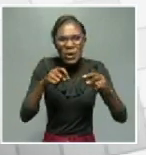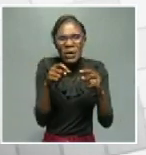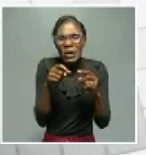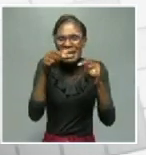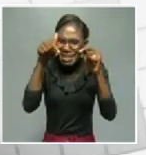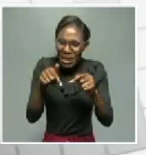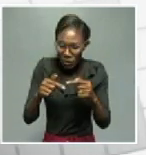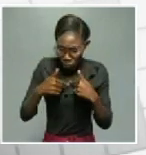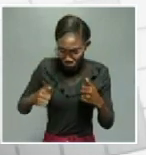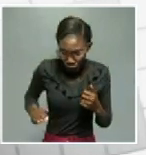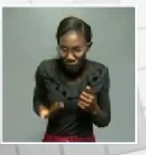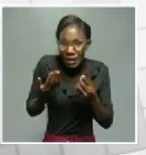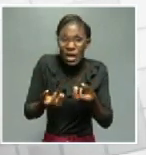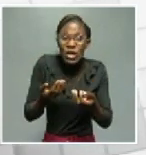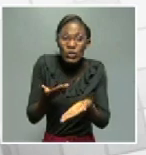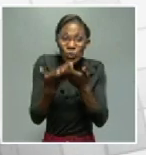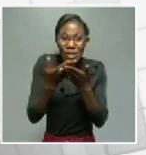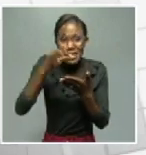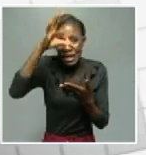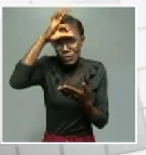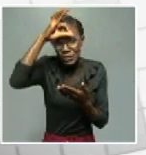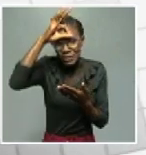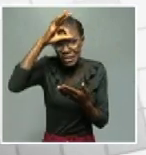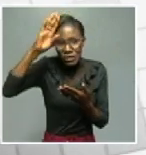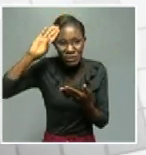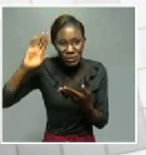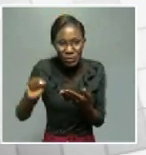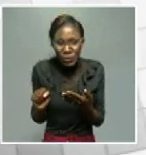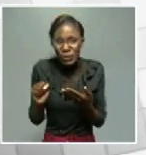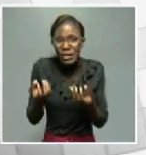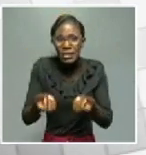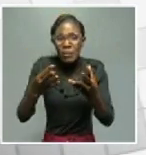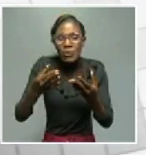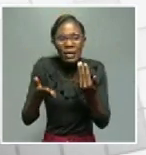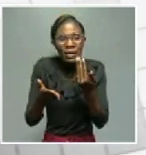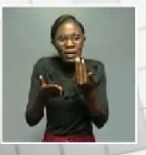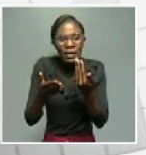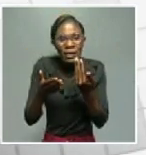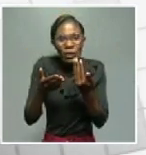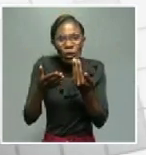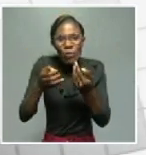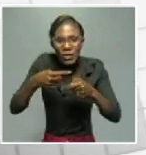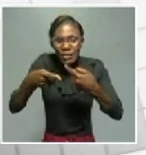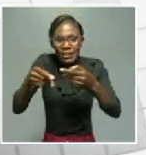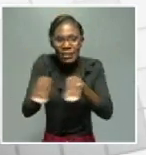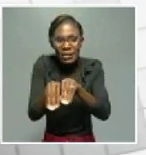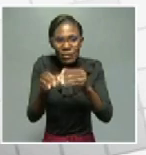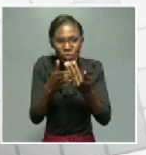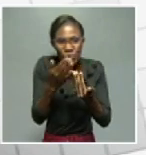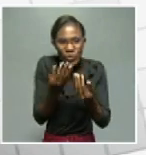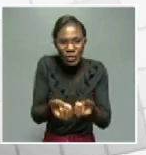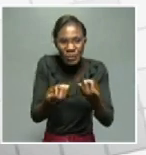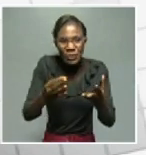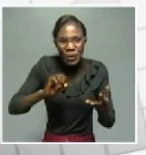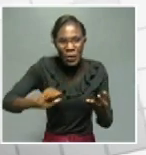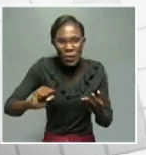very positively into this matter and we are foreseeing a strong focus. Through this coordination, rural